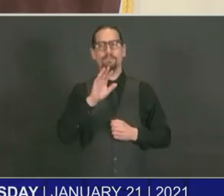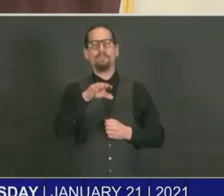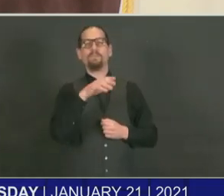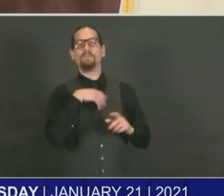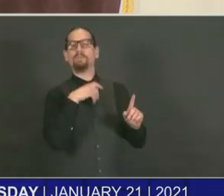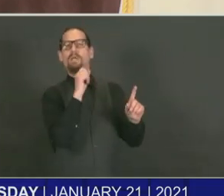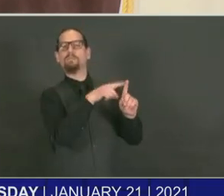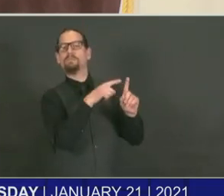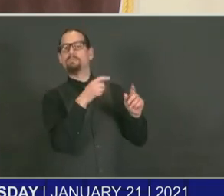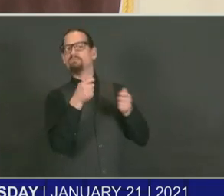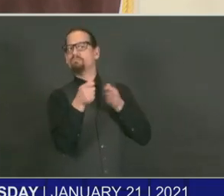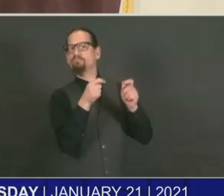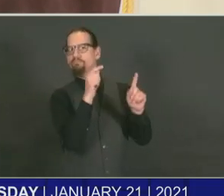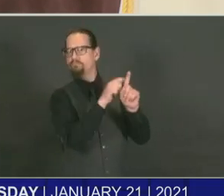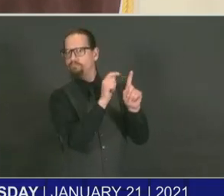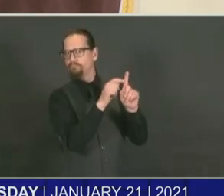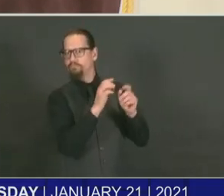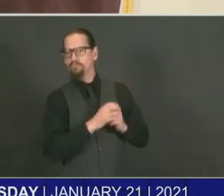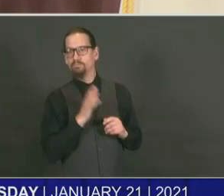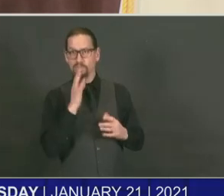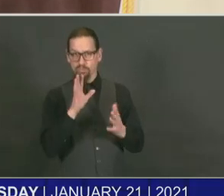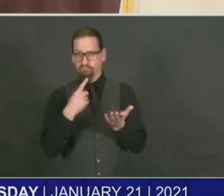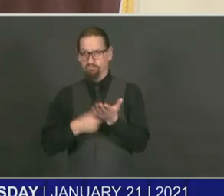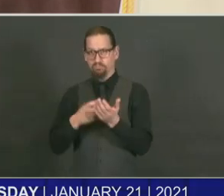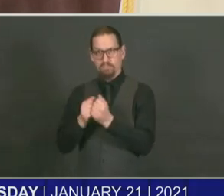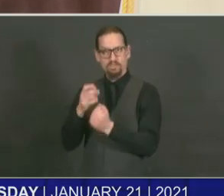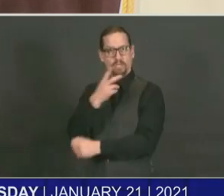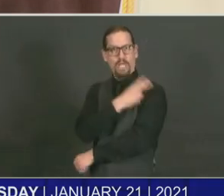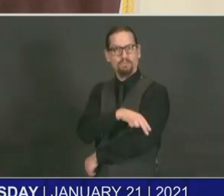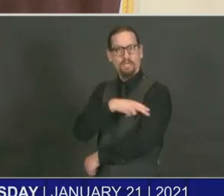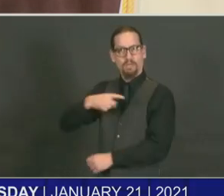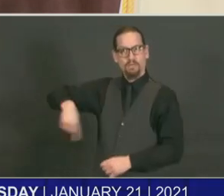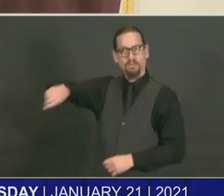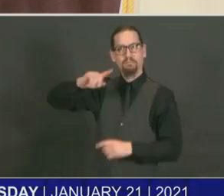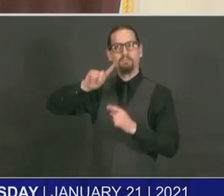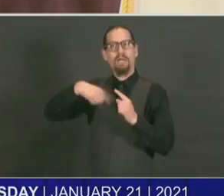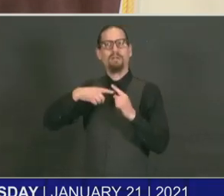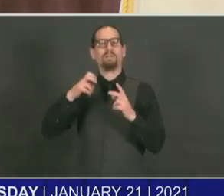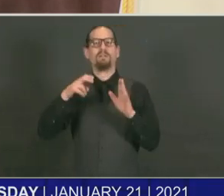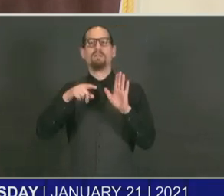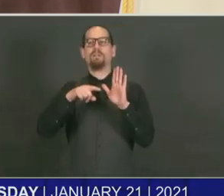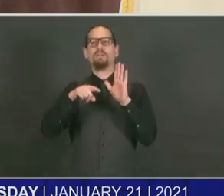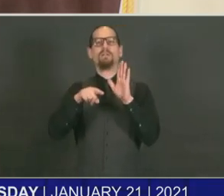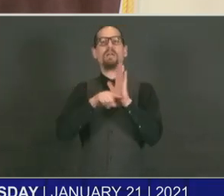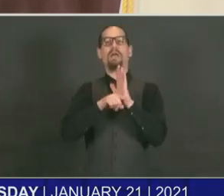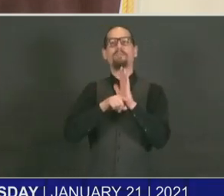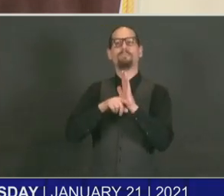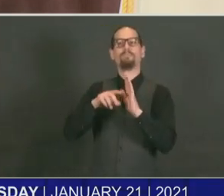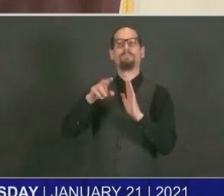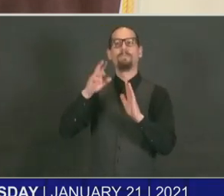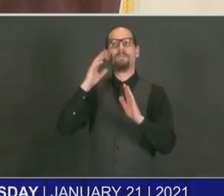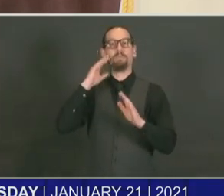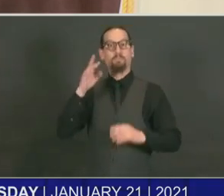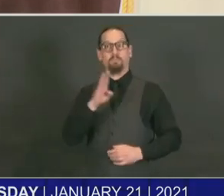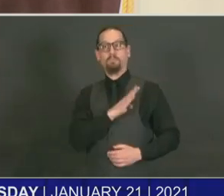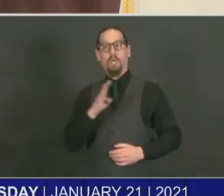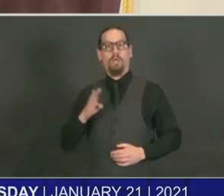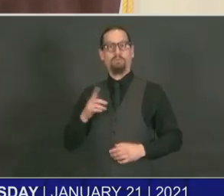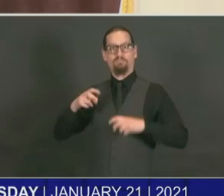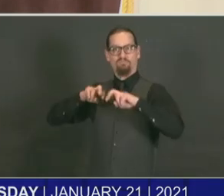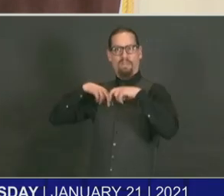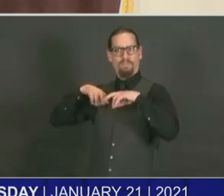negative optics as you mentioned about board members getting vaccines and does the department plan